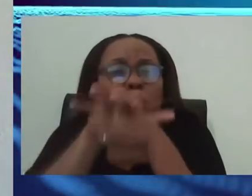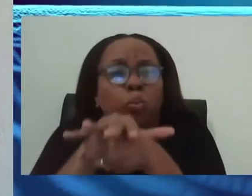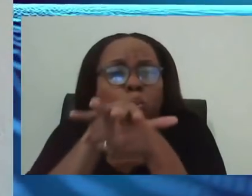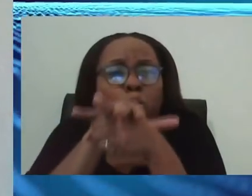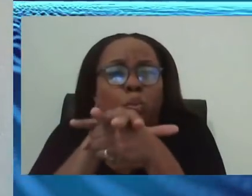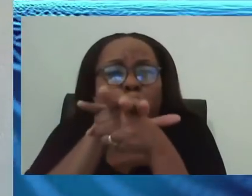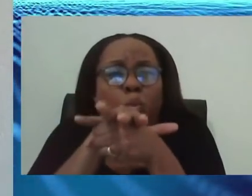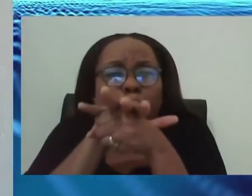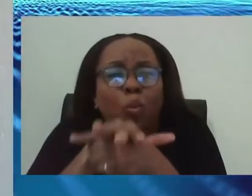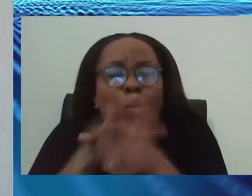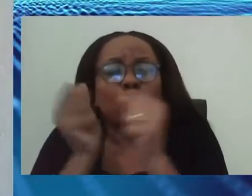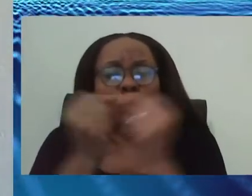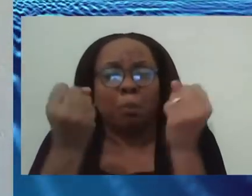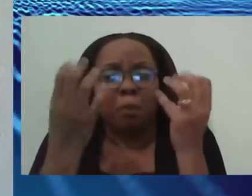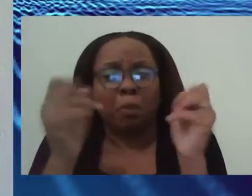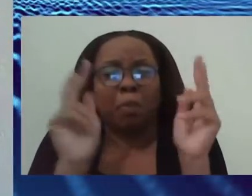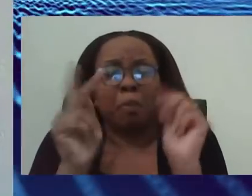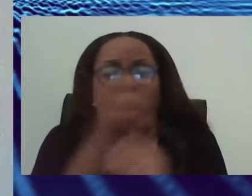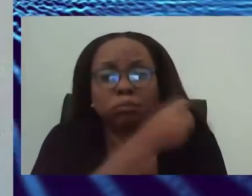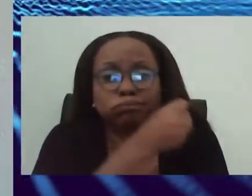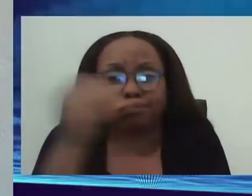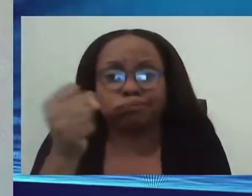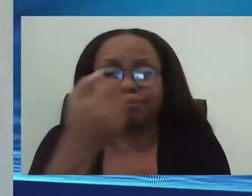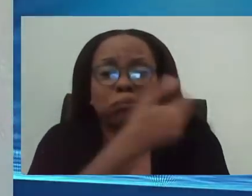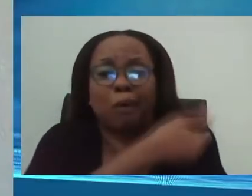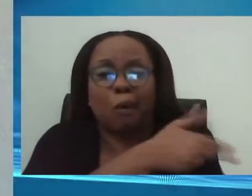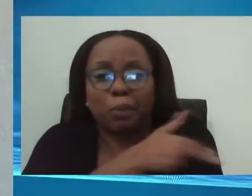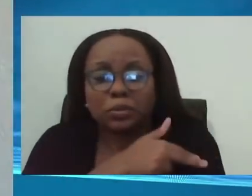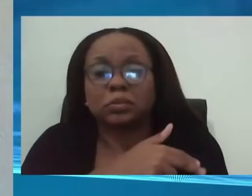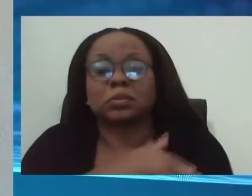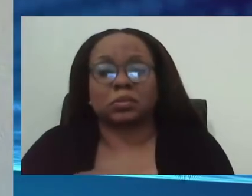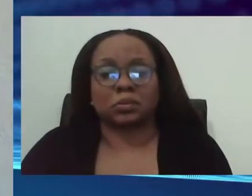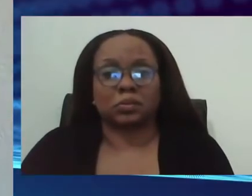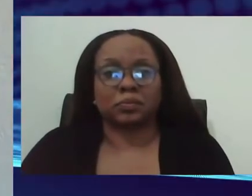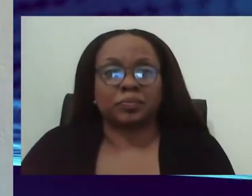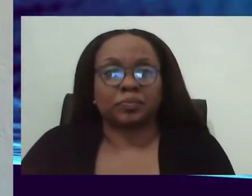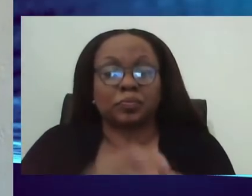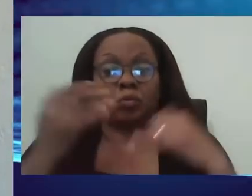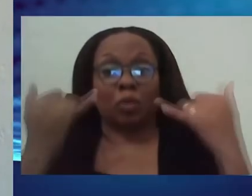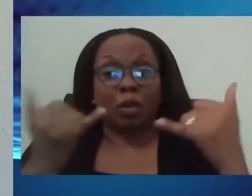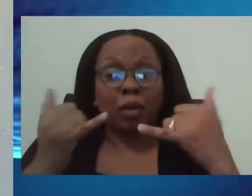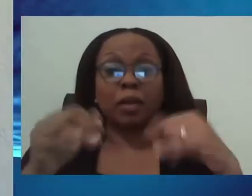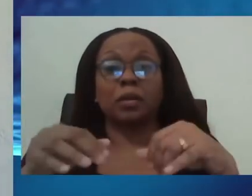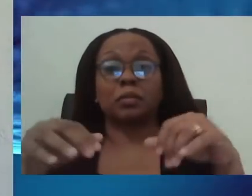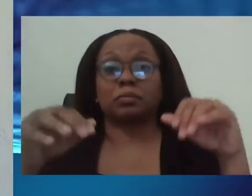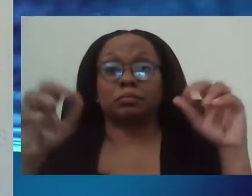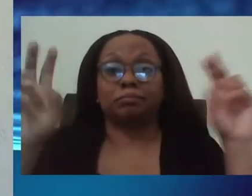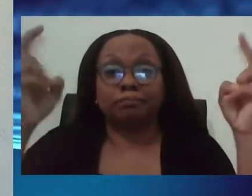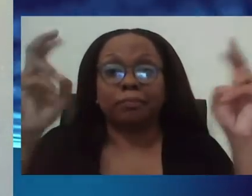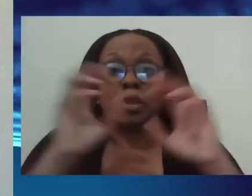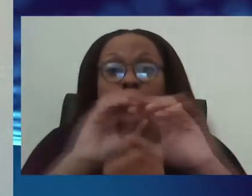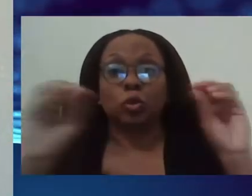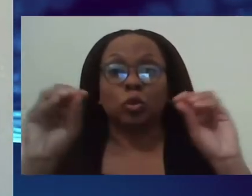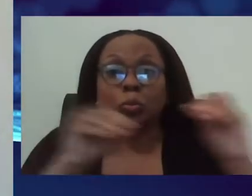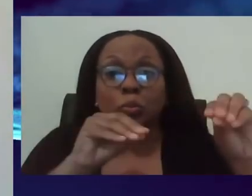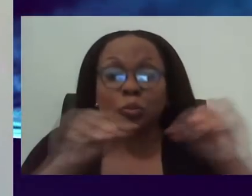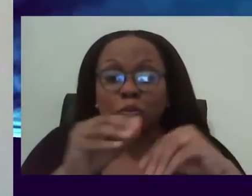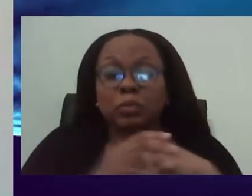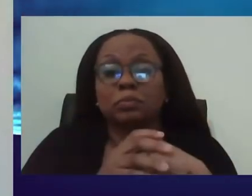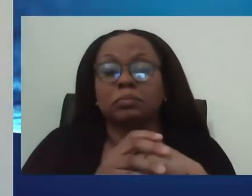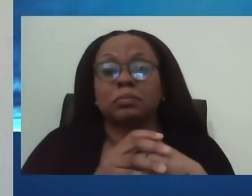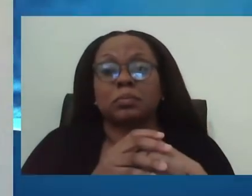hospitalizations as a result of the high numbers. So short term, you know, movement, social distance, keep,